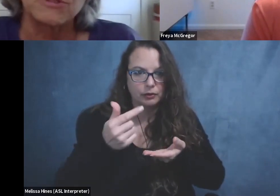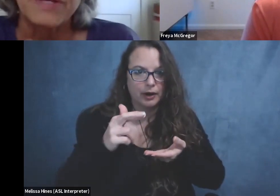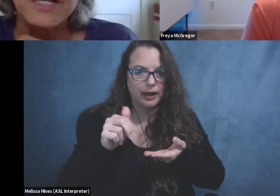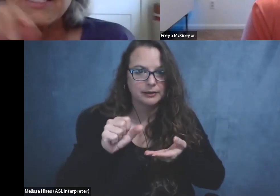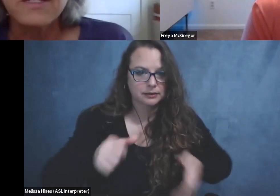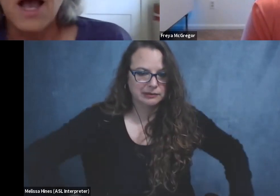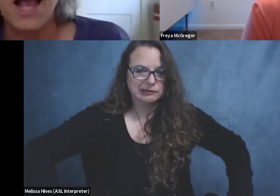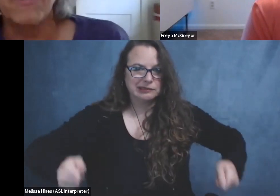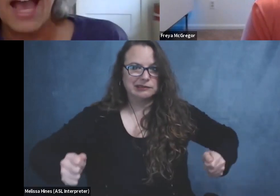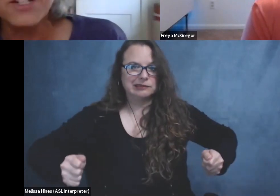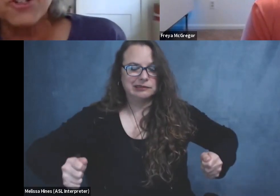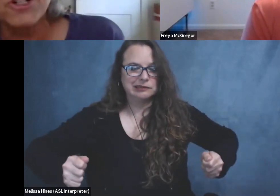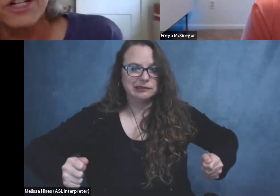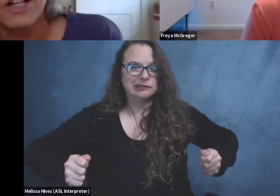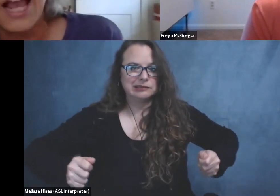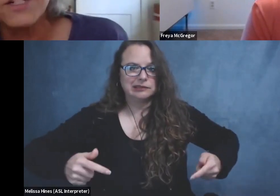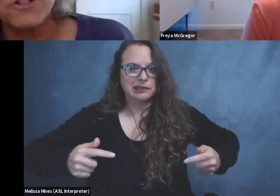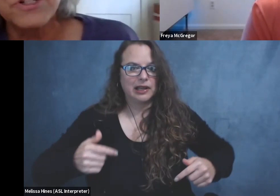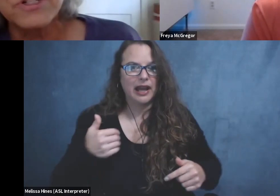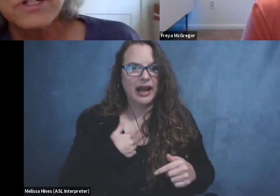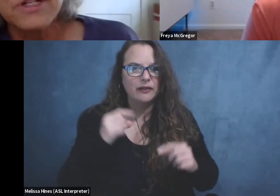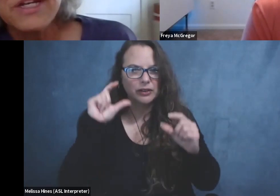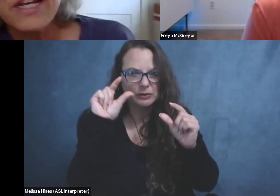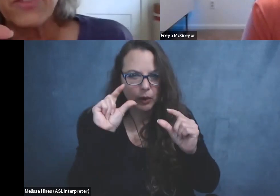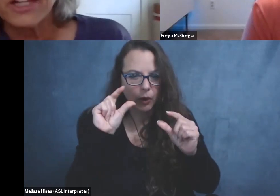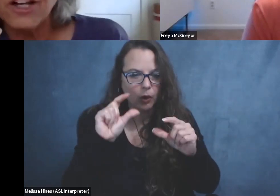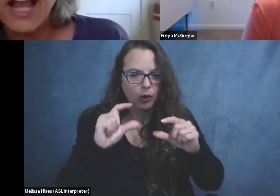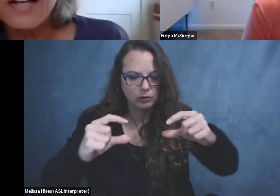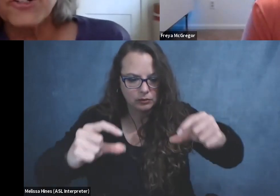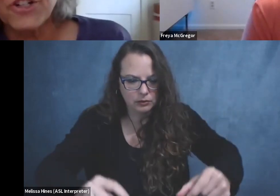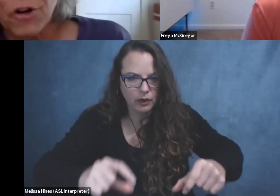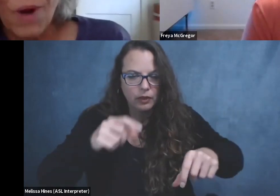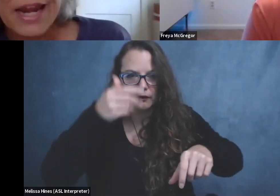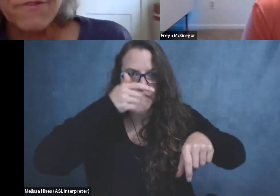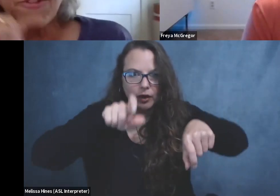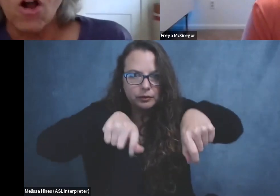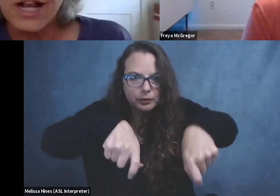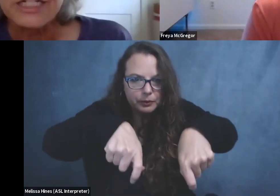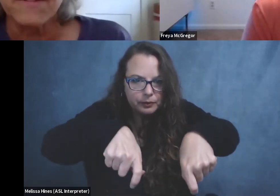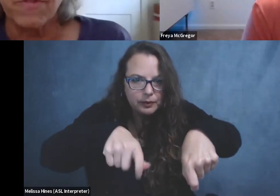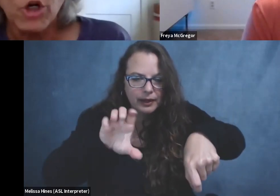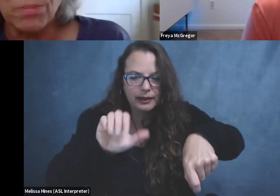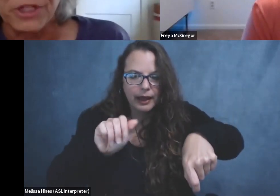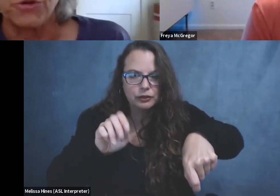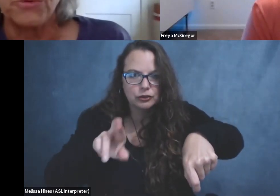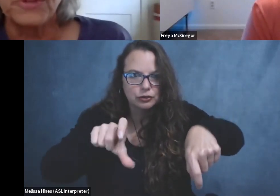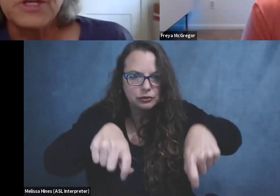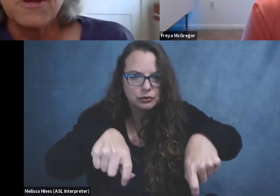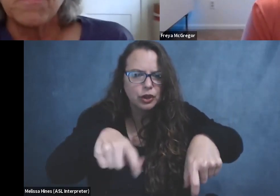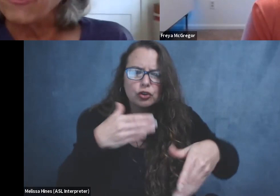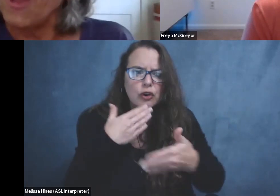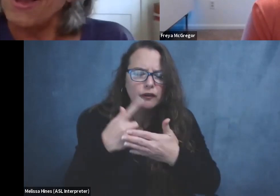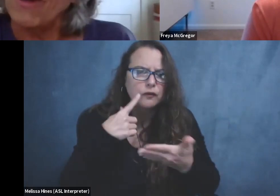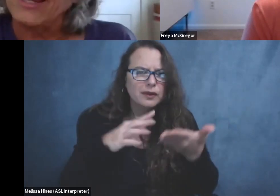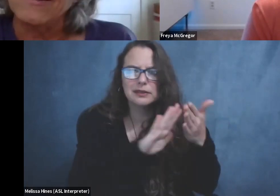back wheels because I have casters, little casters and the little casters are great for all kinds of urban use,